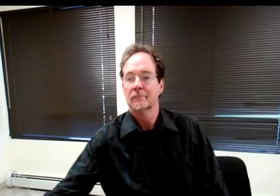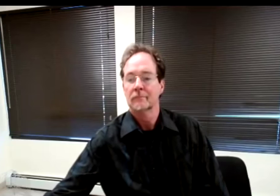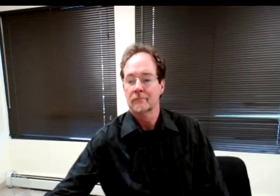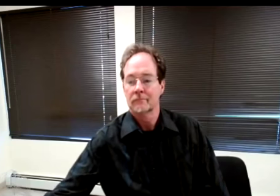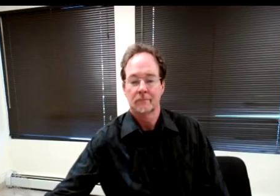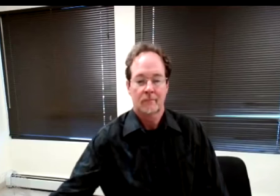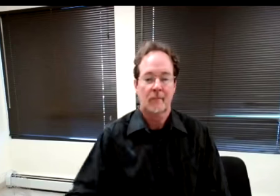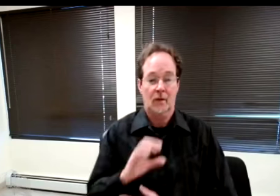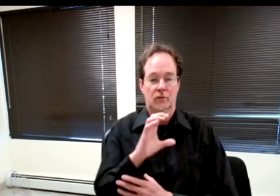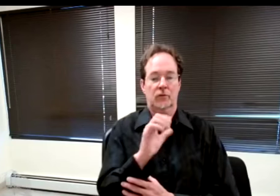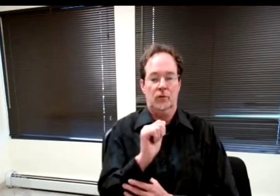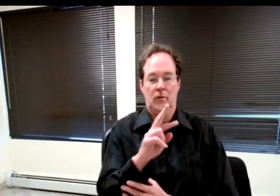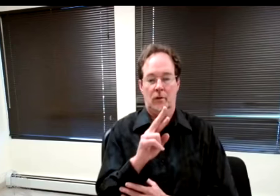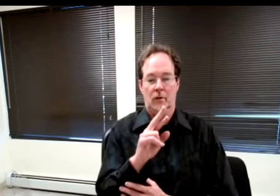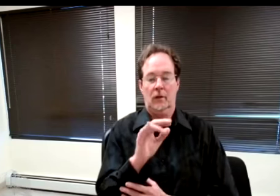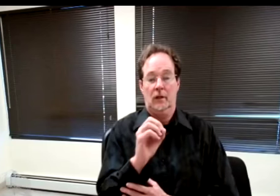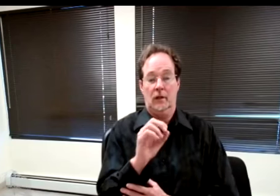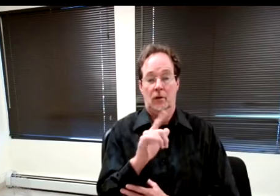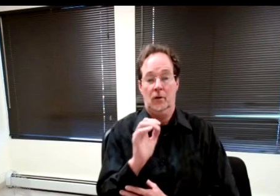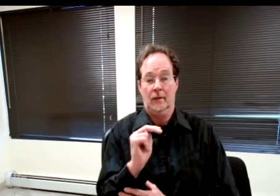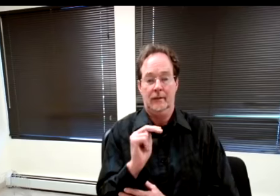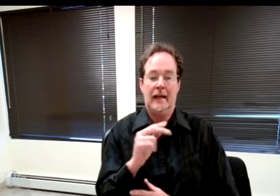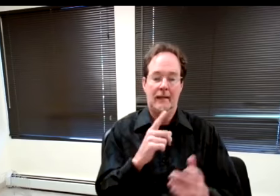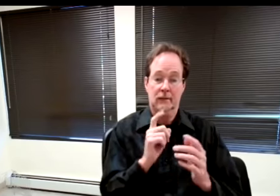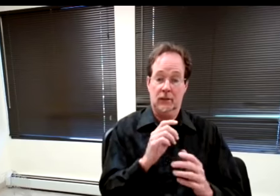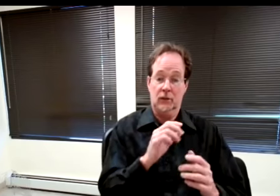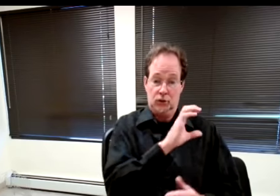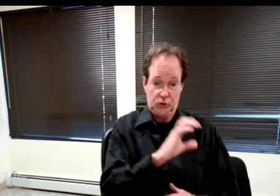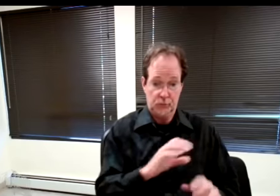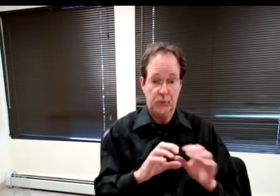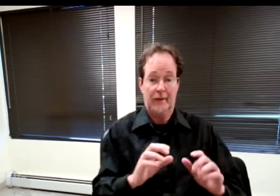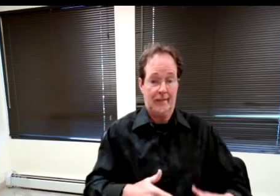Carolyn is asking, is Zoom doing the live captions right now? Or is it another service?